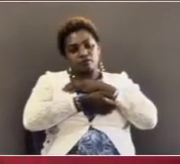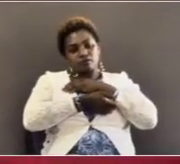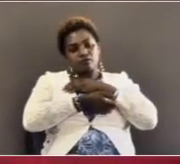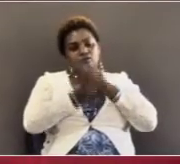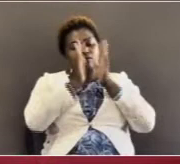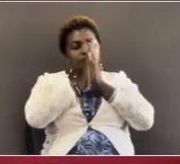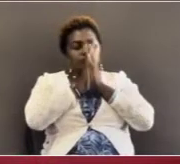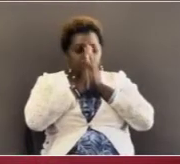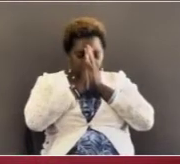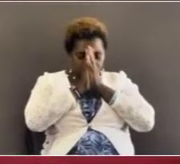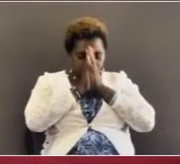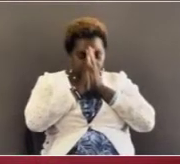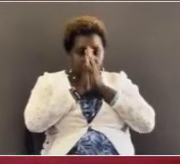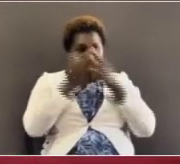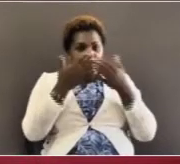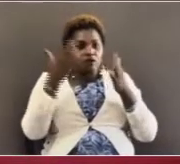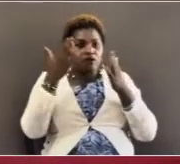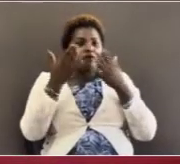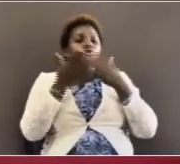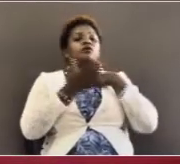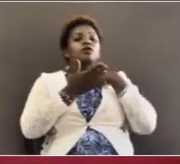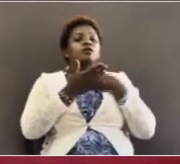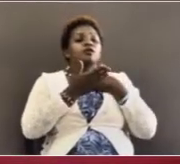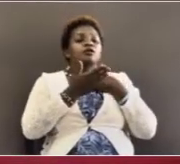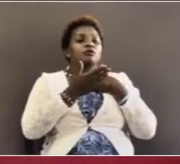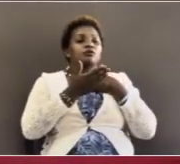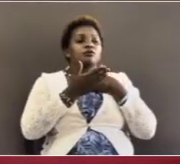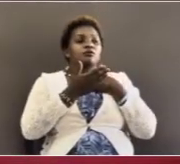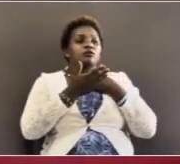I want to pray with those who may need